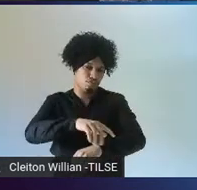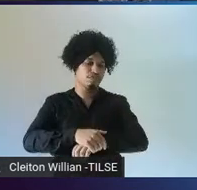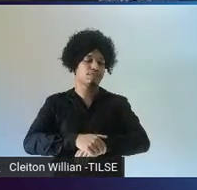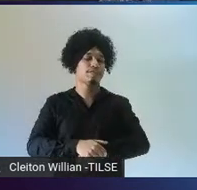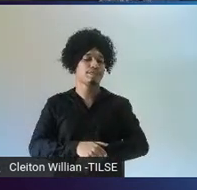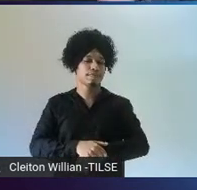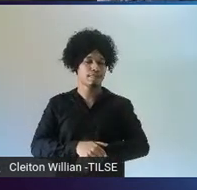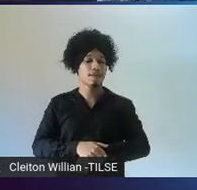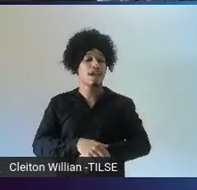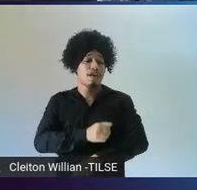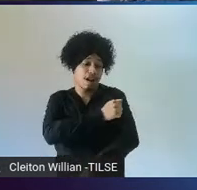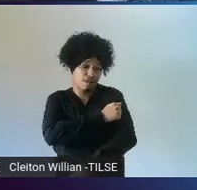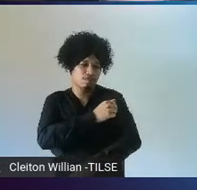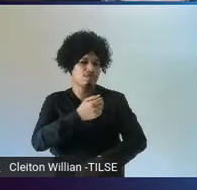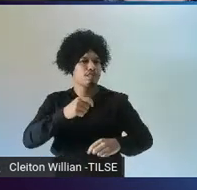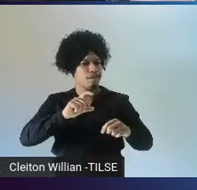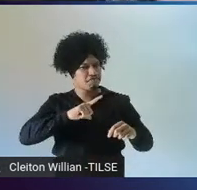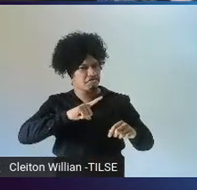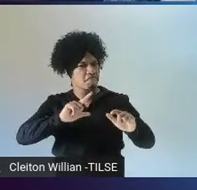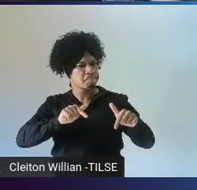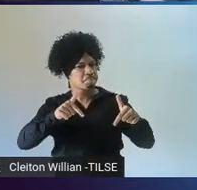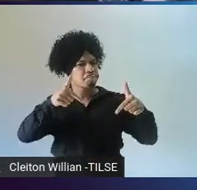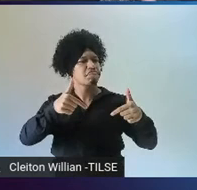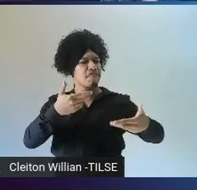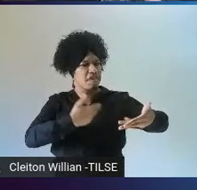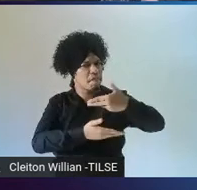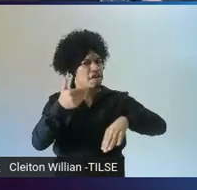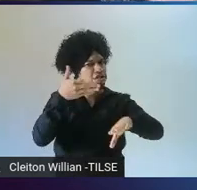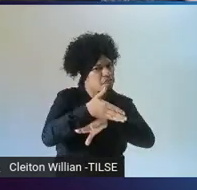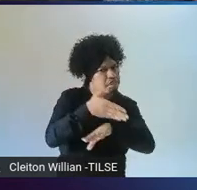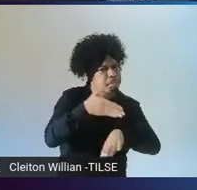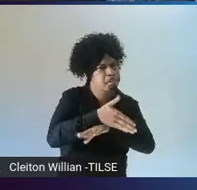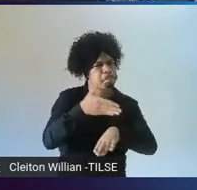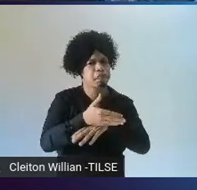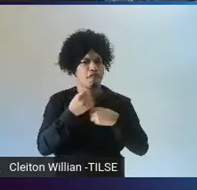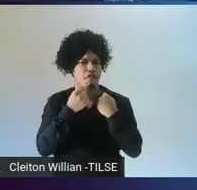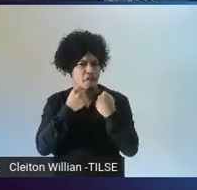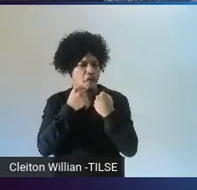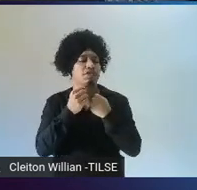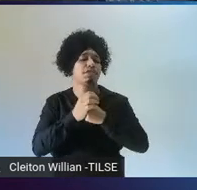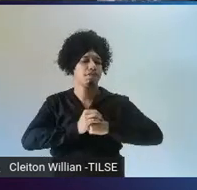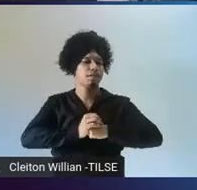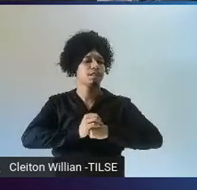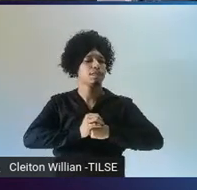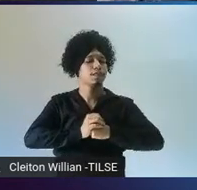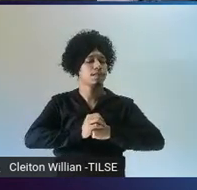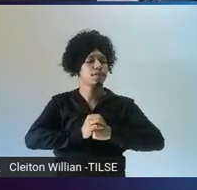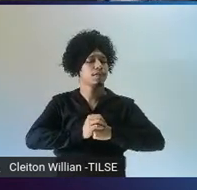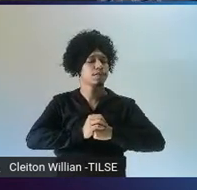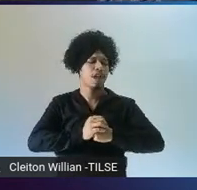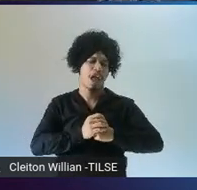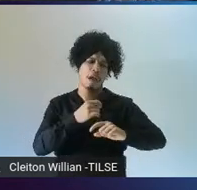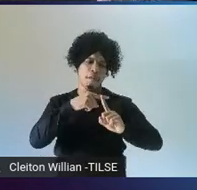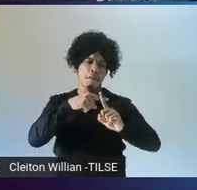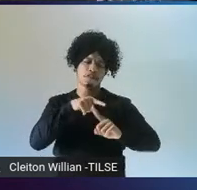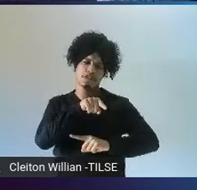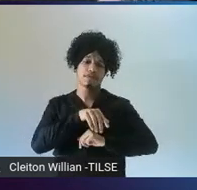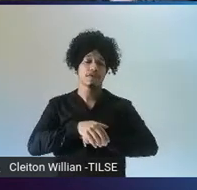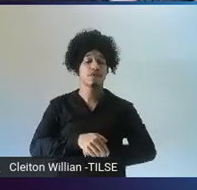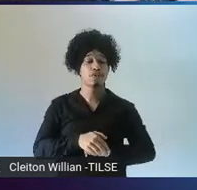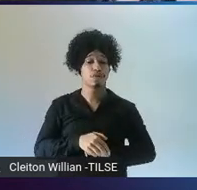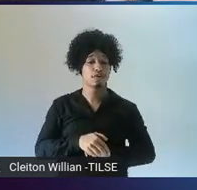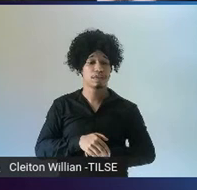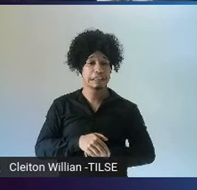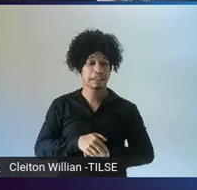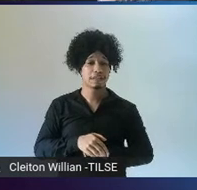were more active in the classroom. Which, you know, we would consider a positive thing. And a shift from the idea